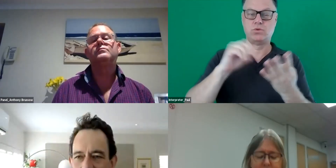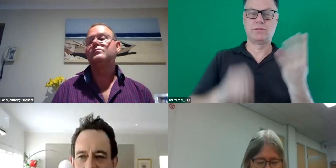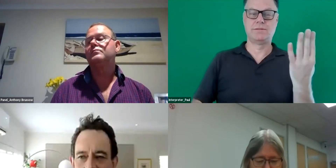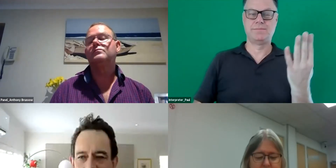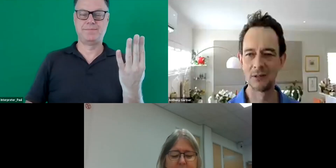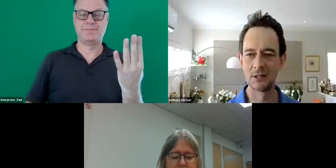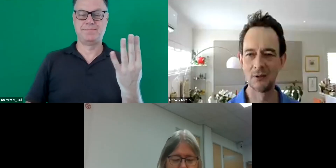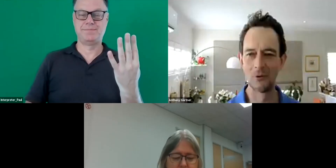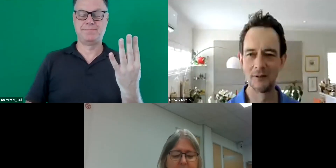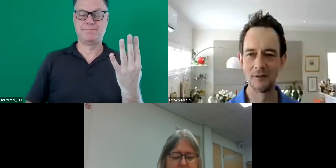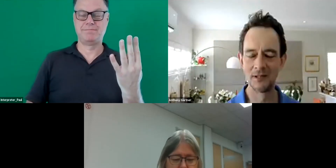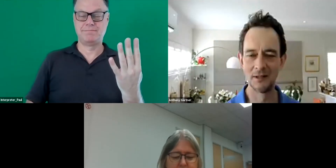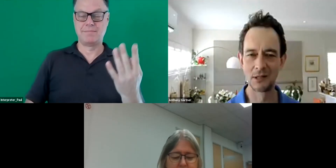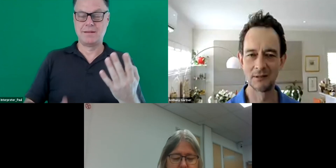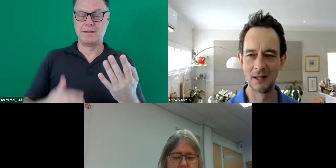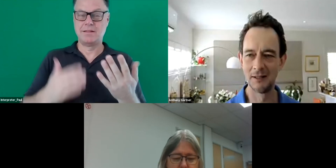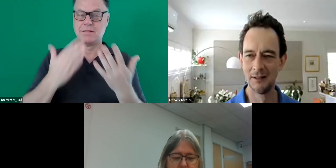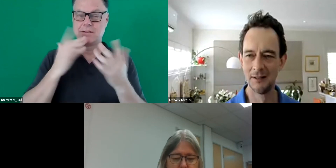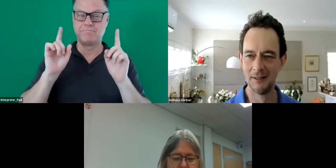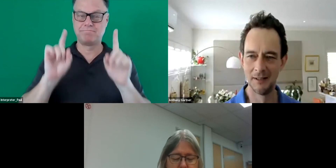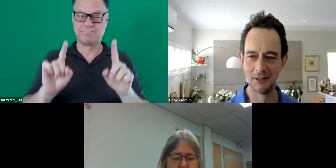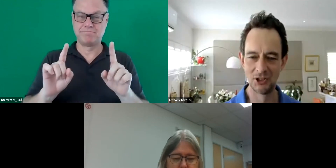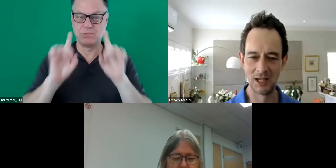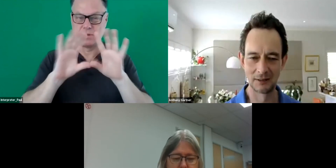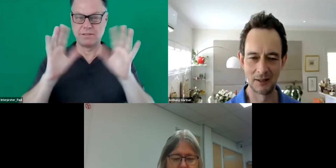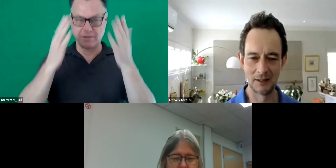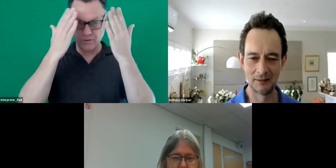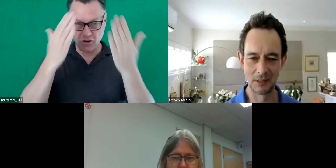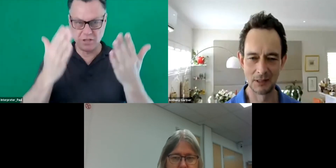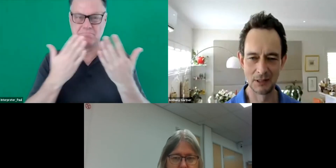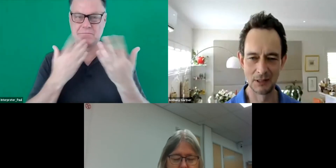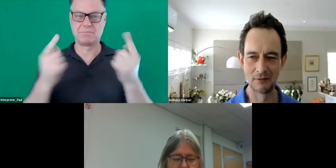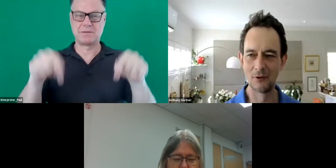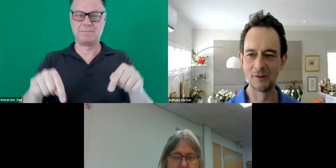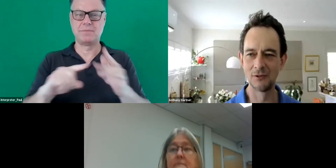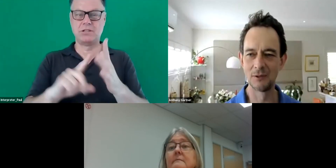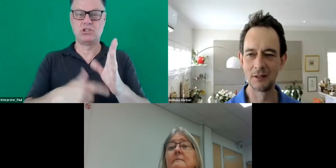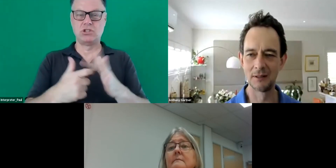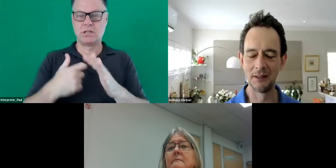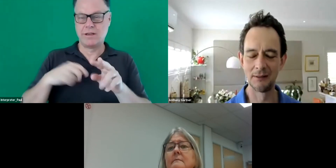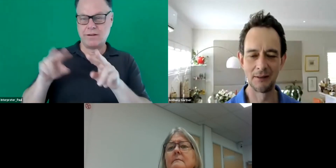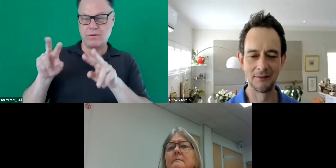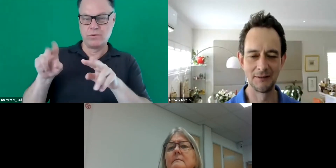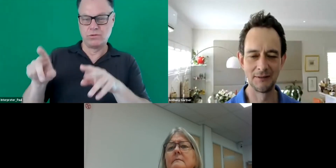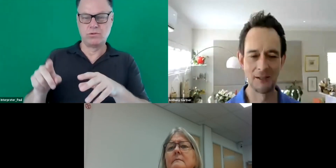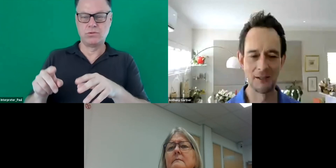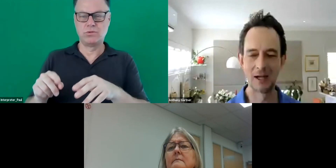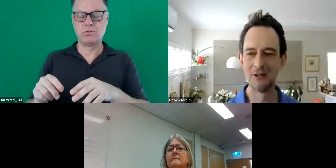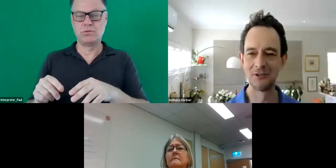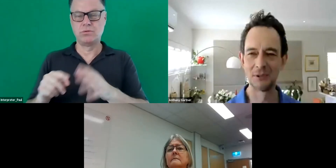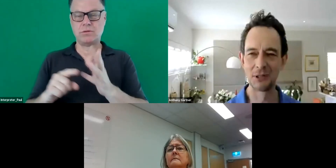um given us the honor of their attendance today and jack um since i've watched you as a a